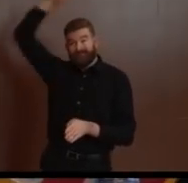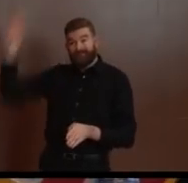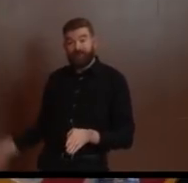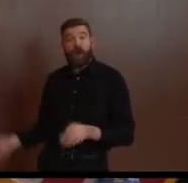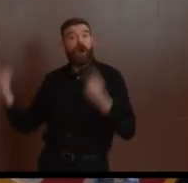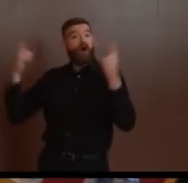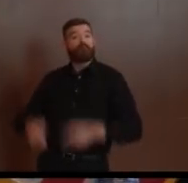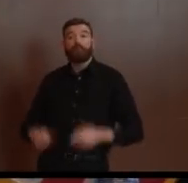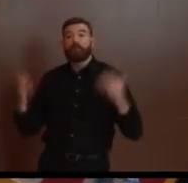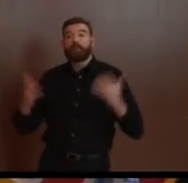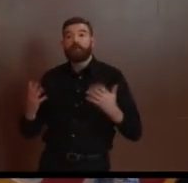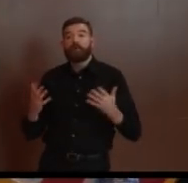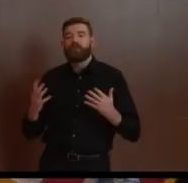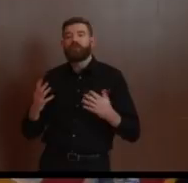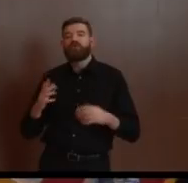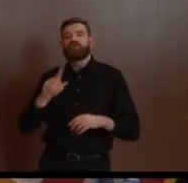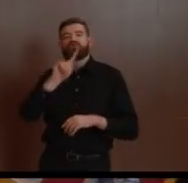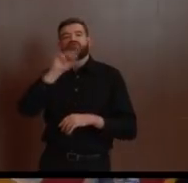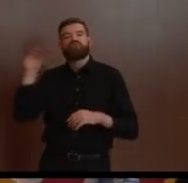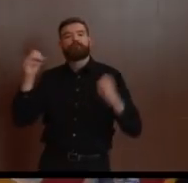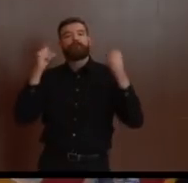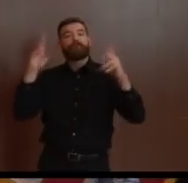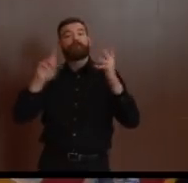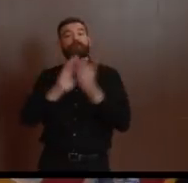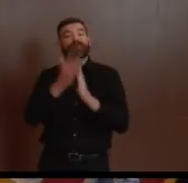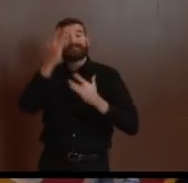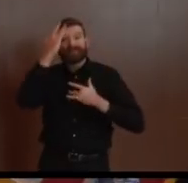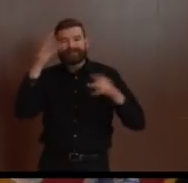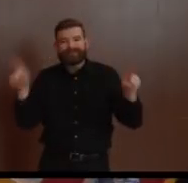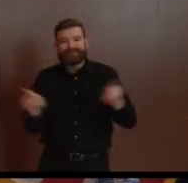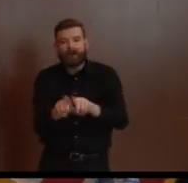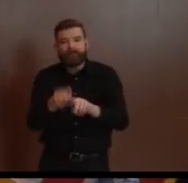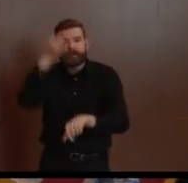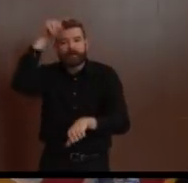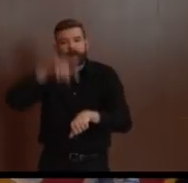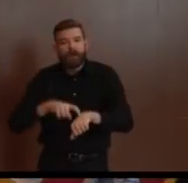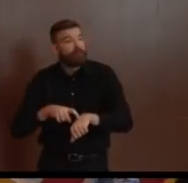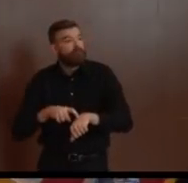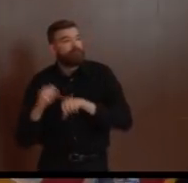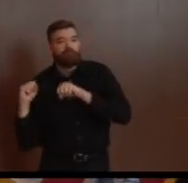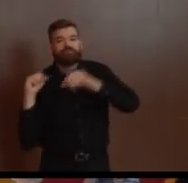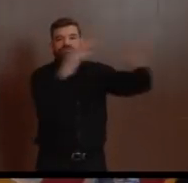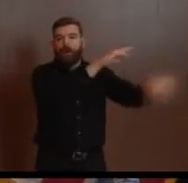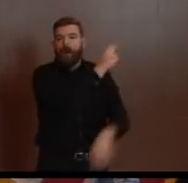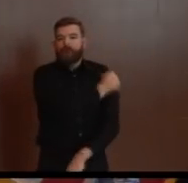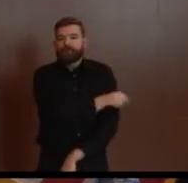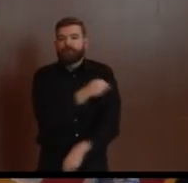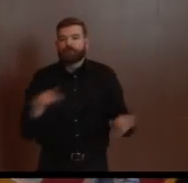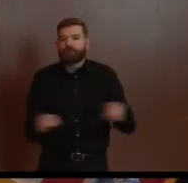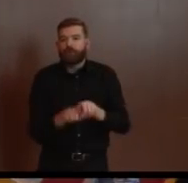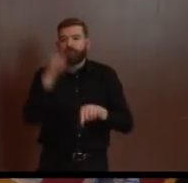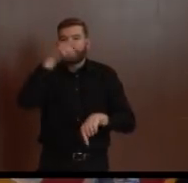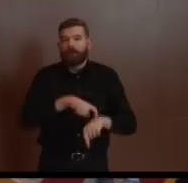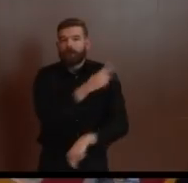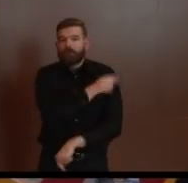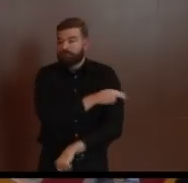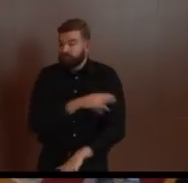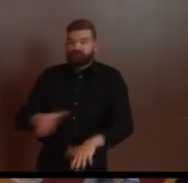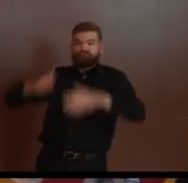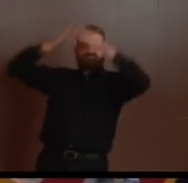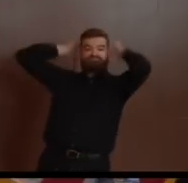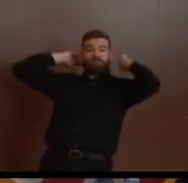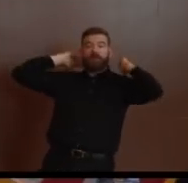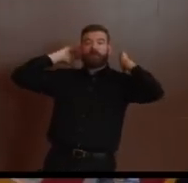to try to lessen the amount of cases, with the same amount of cases, smoothing that out over time gives our healthcare